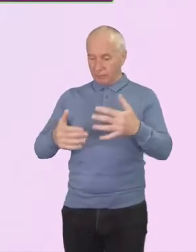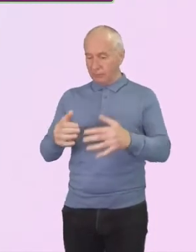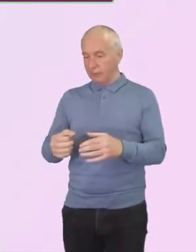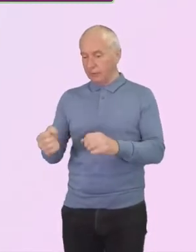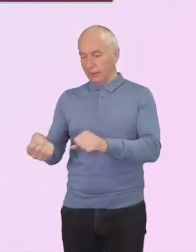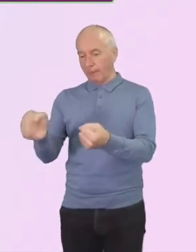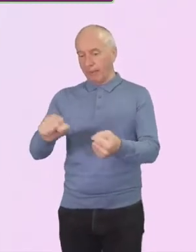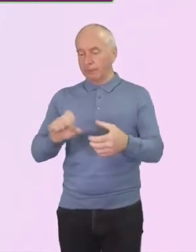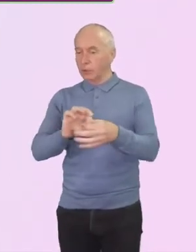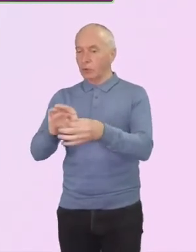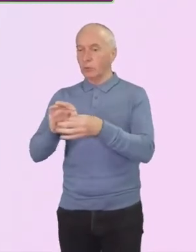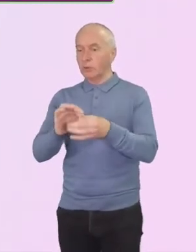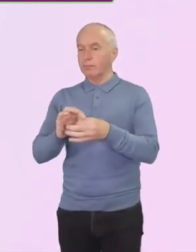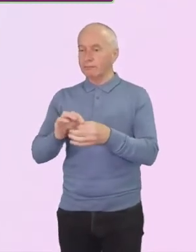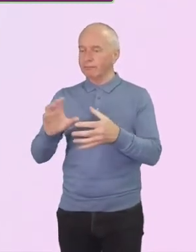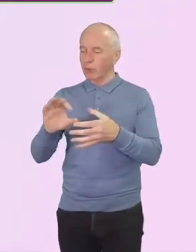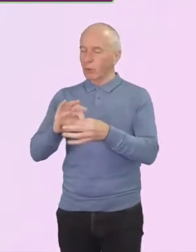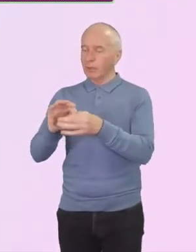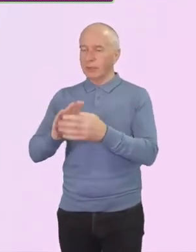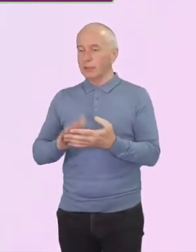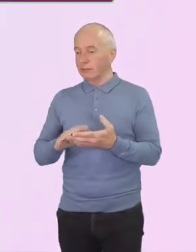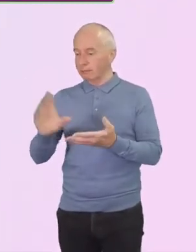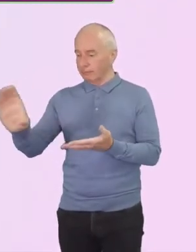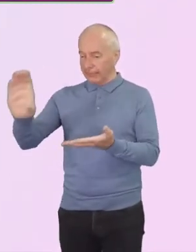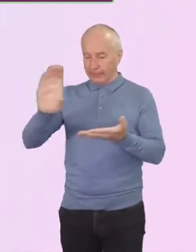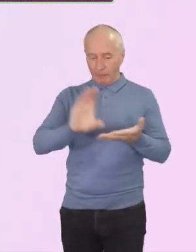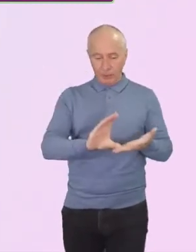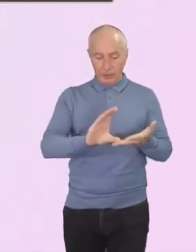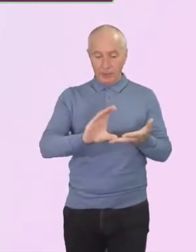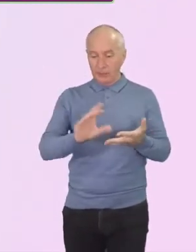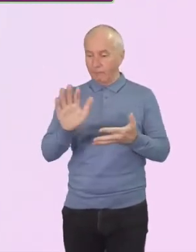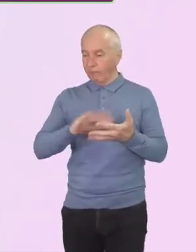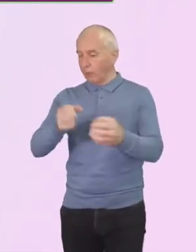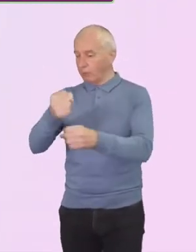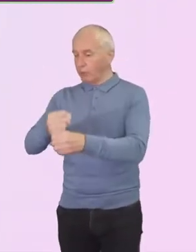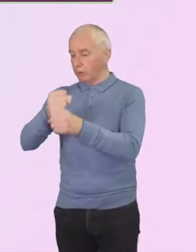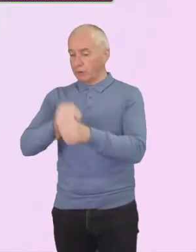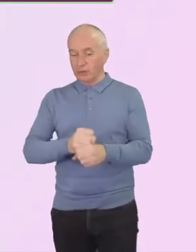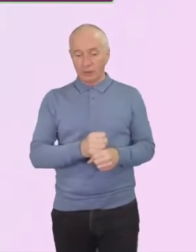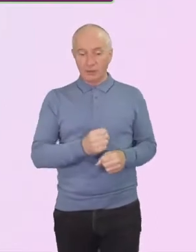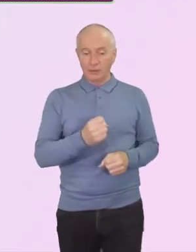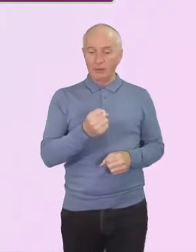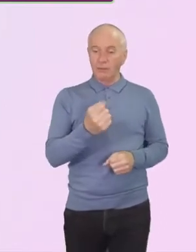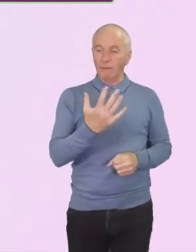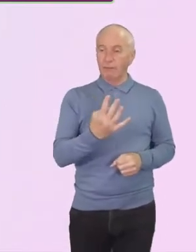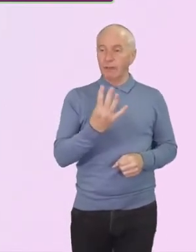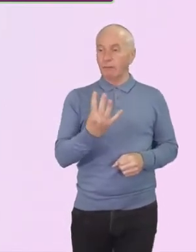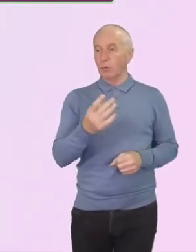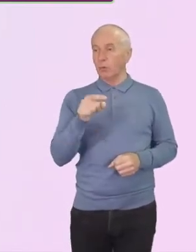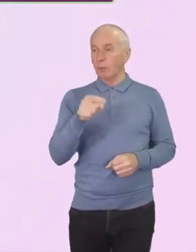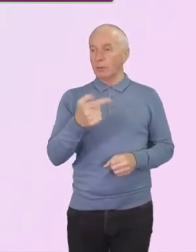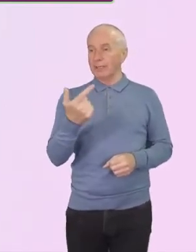Corporation deposits from churches totaled £54.7 million at the end of the year,